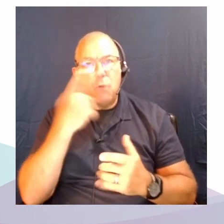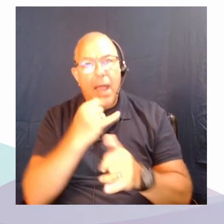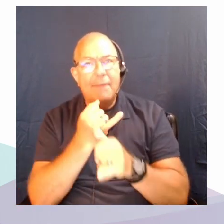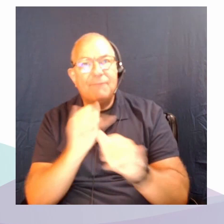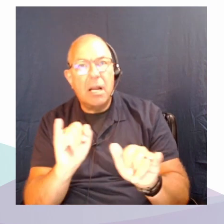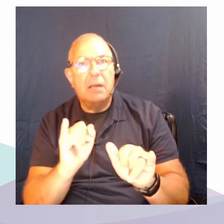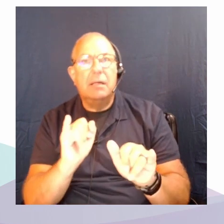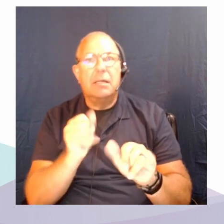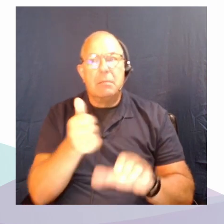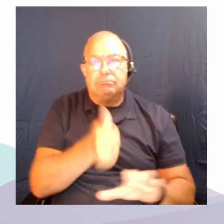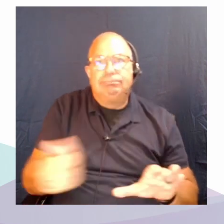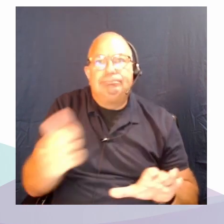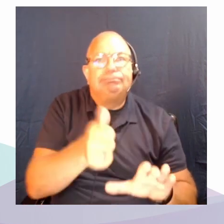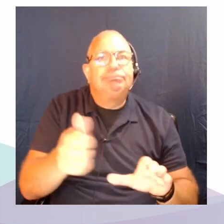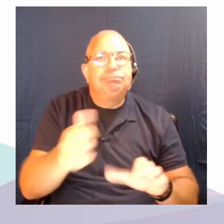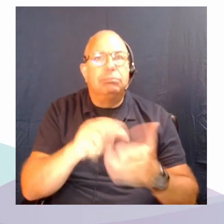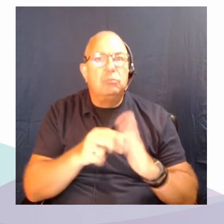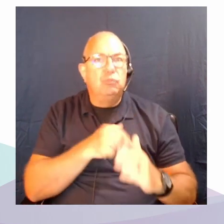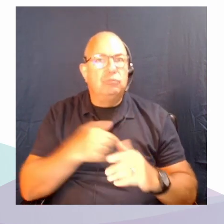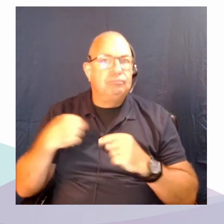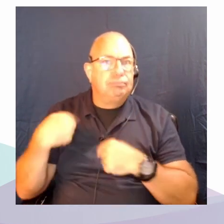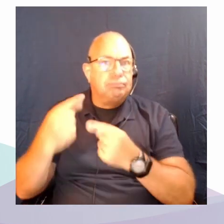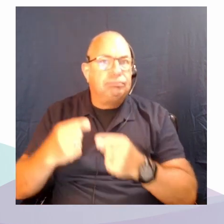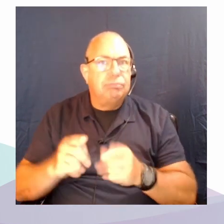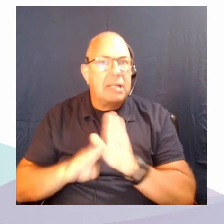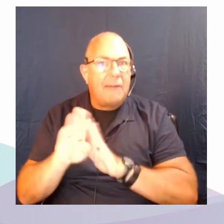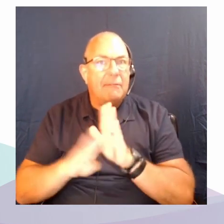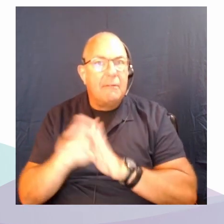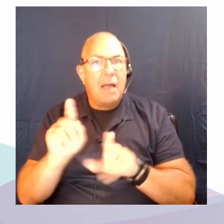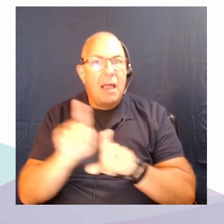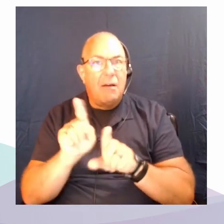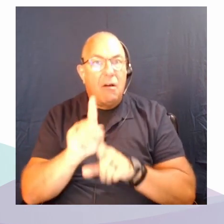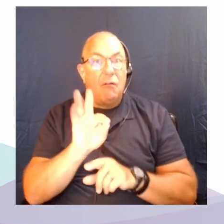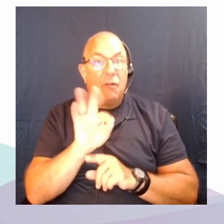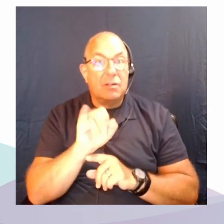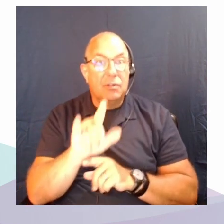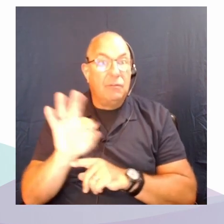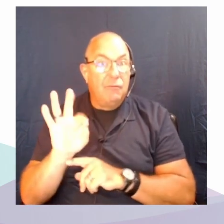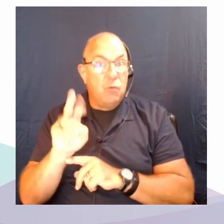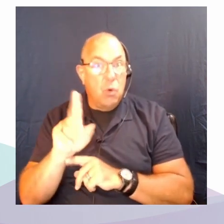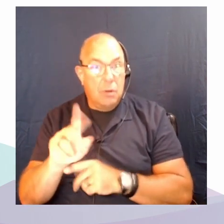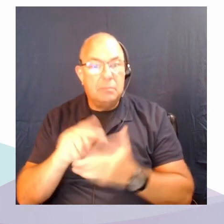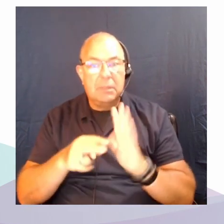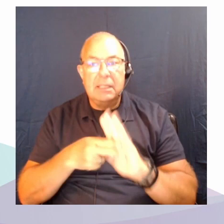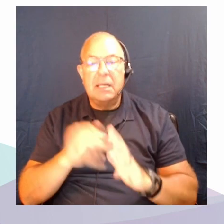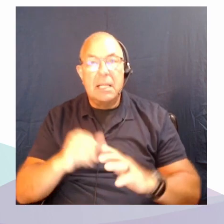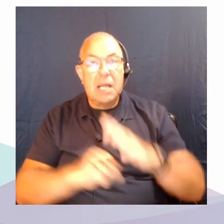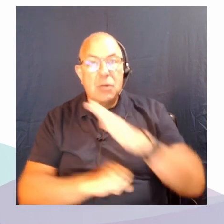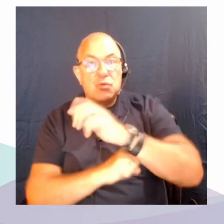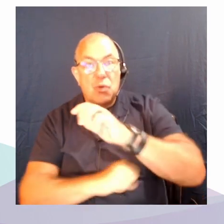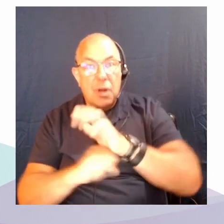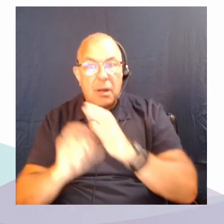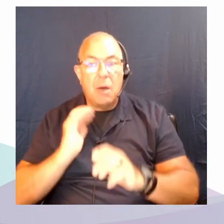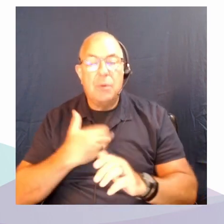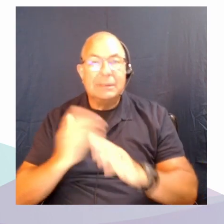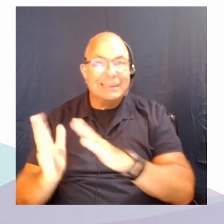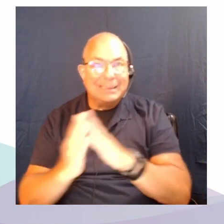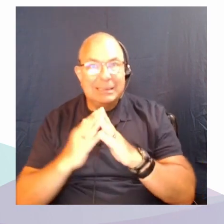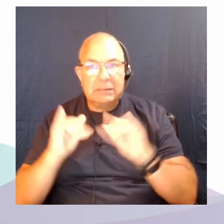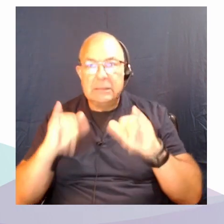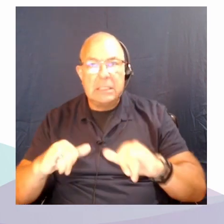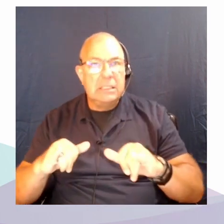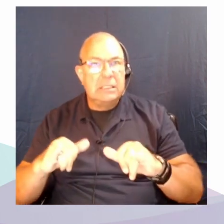that we've developed as fossil-fueled creatures. They allow the infrastructures of our cities to stay very similarly organized around